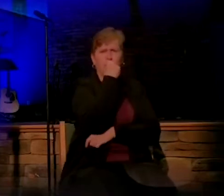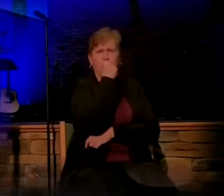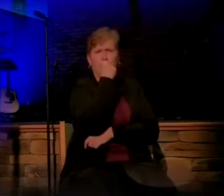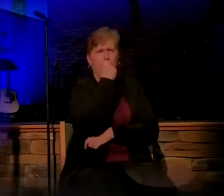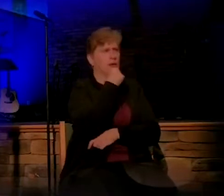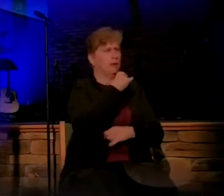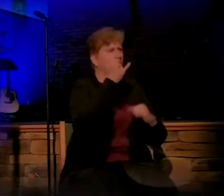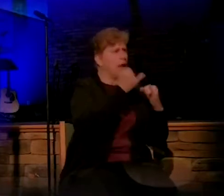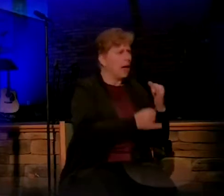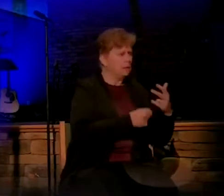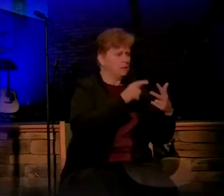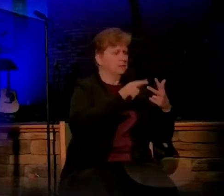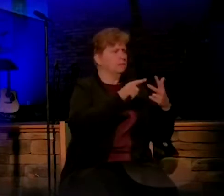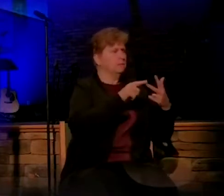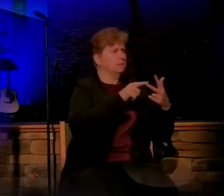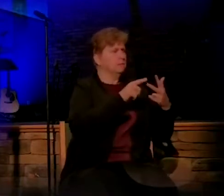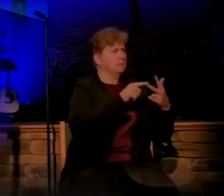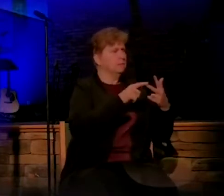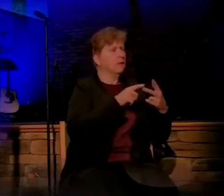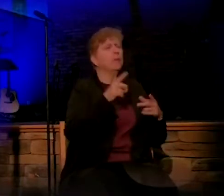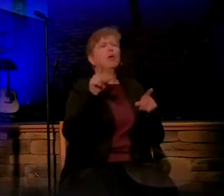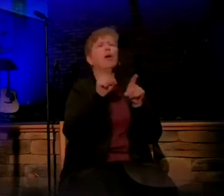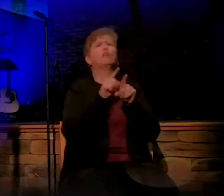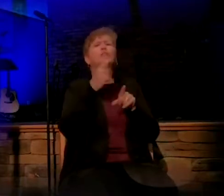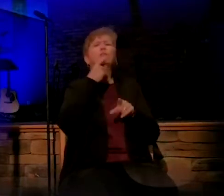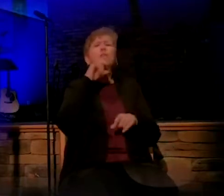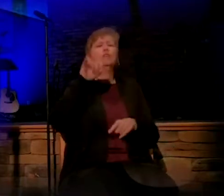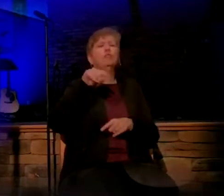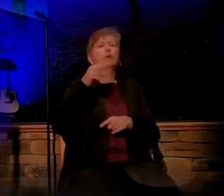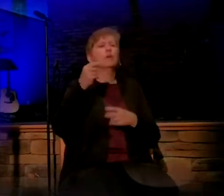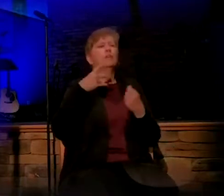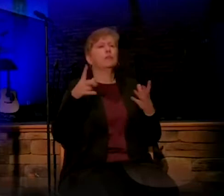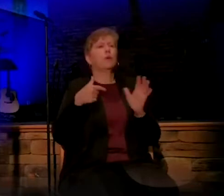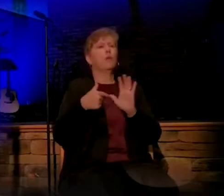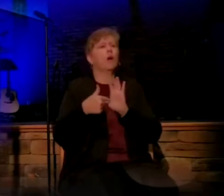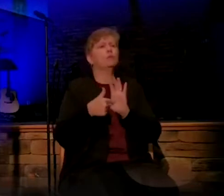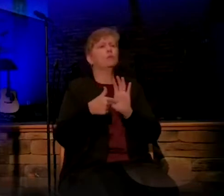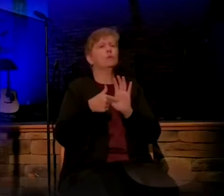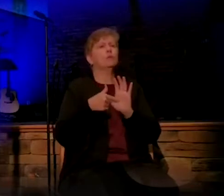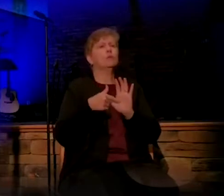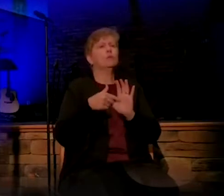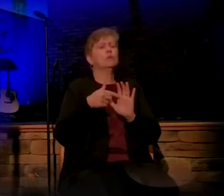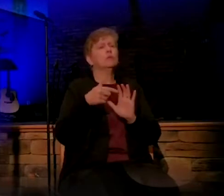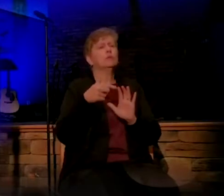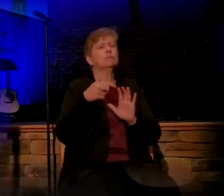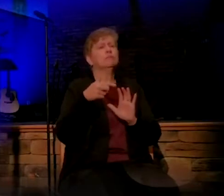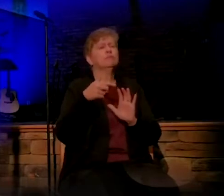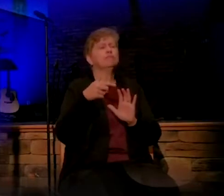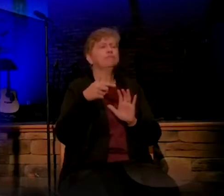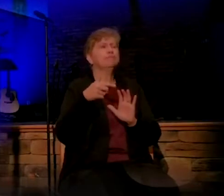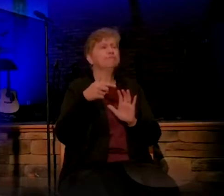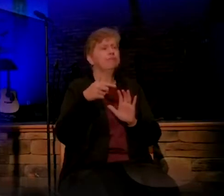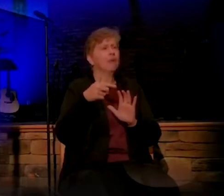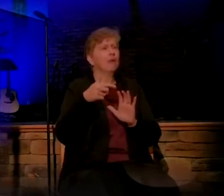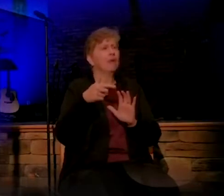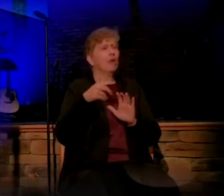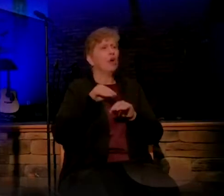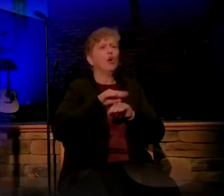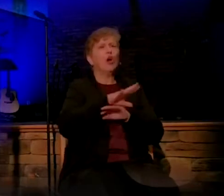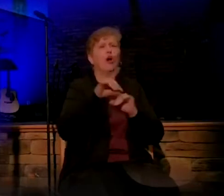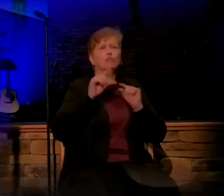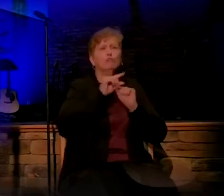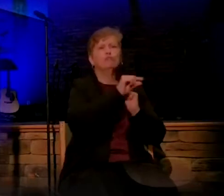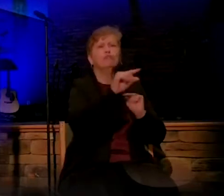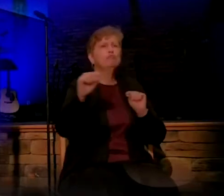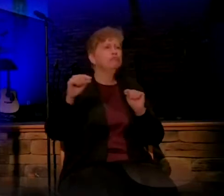says that he did not want to expose her to public disgrace. And I believe that Joseph